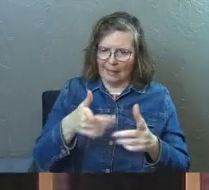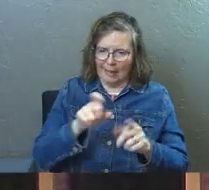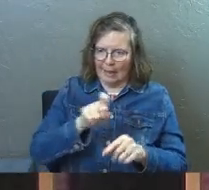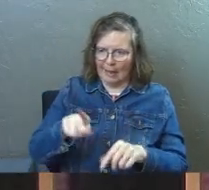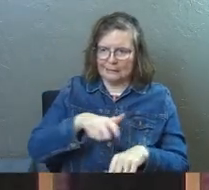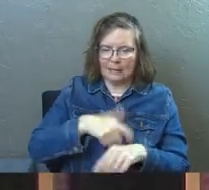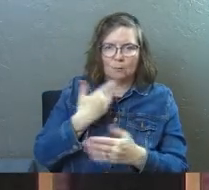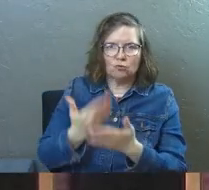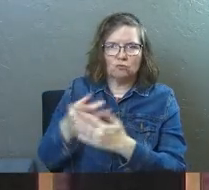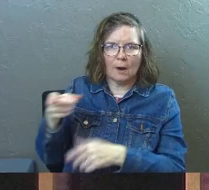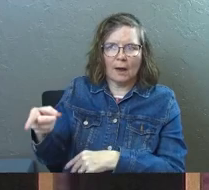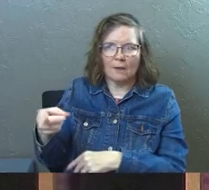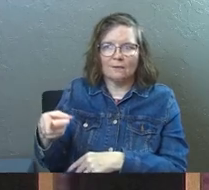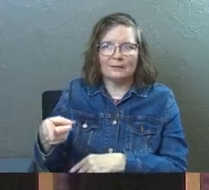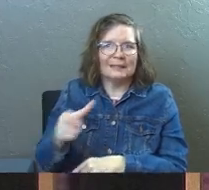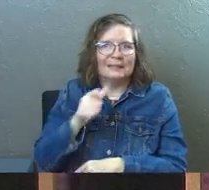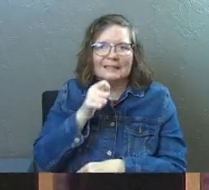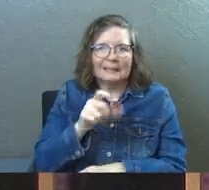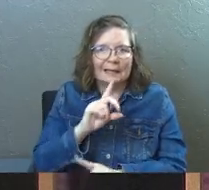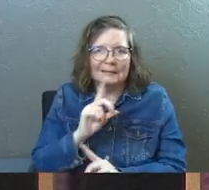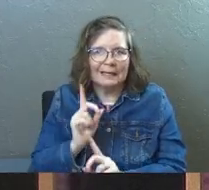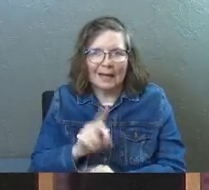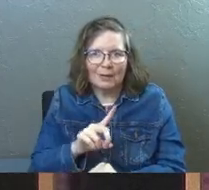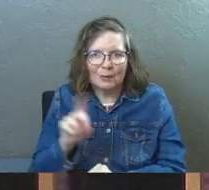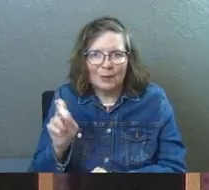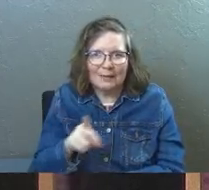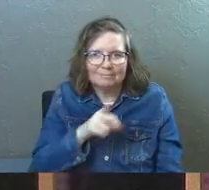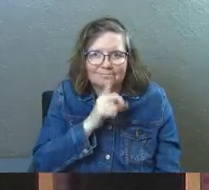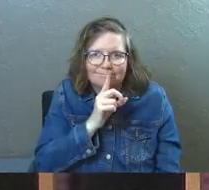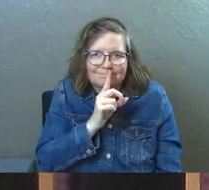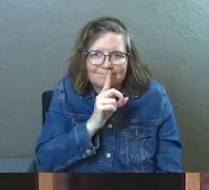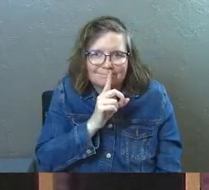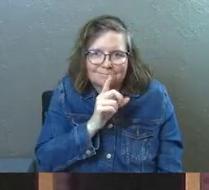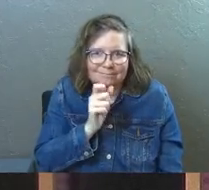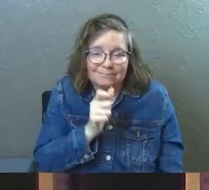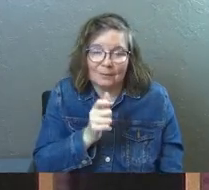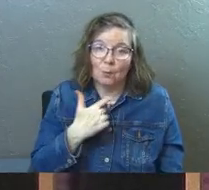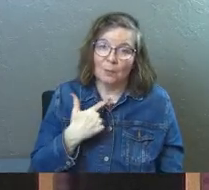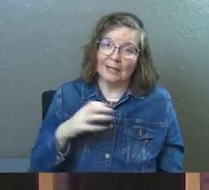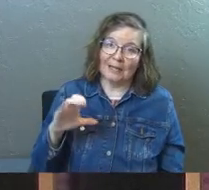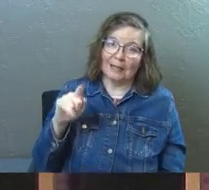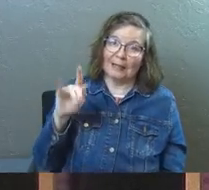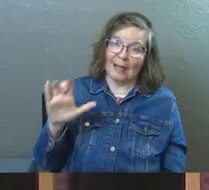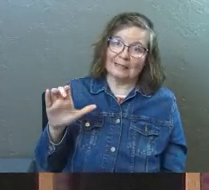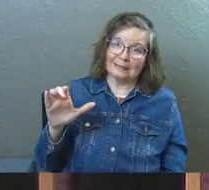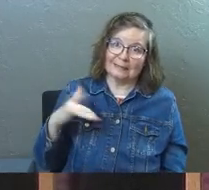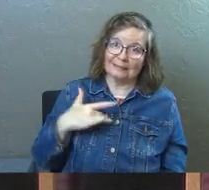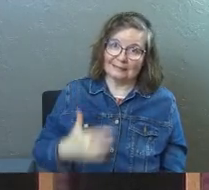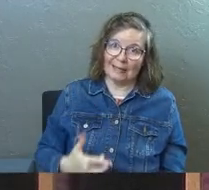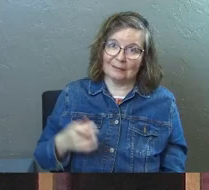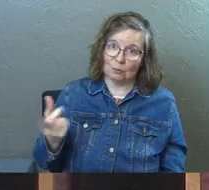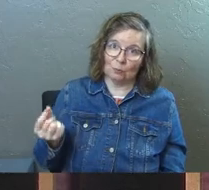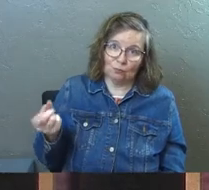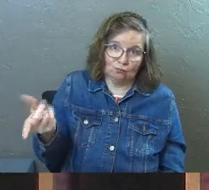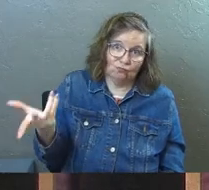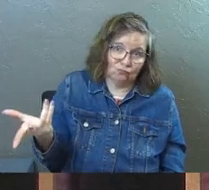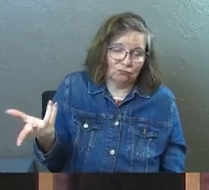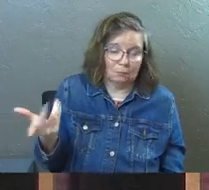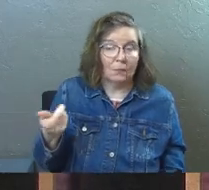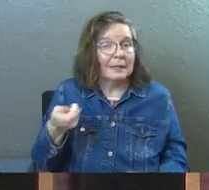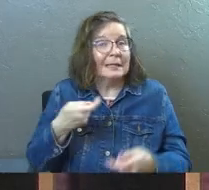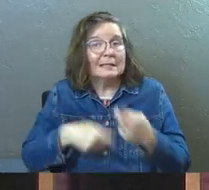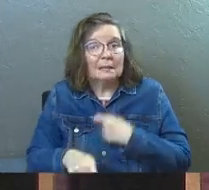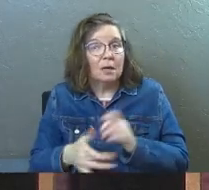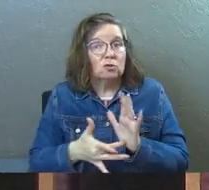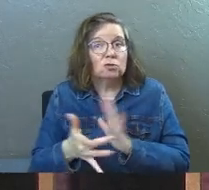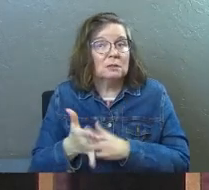time he got here and he doesn't answer that question, which is a classic Jesus move. Instead,